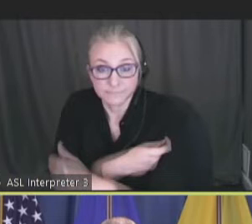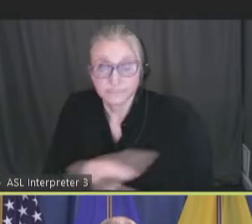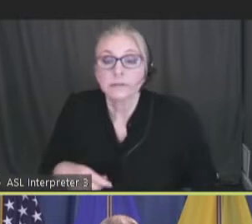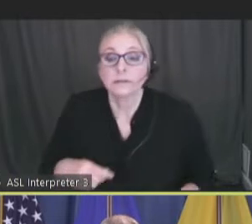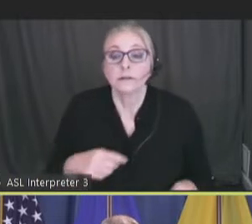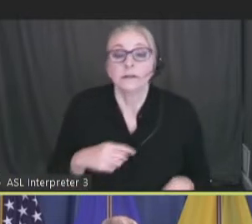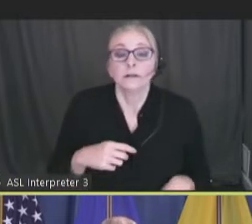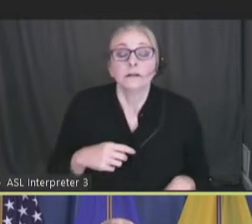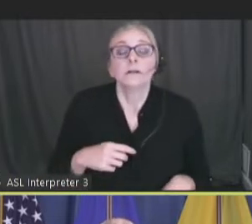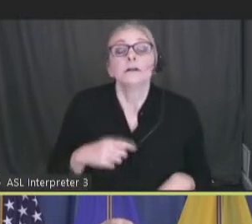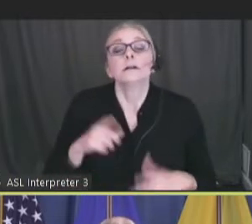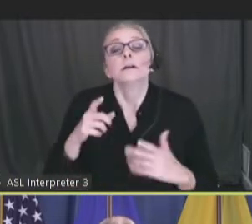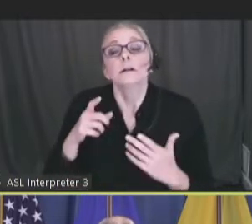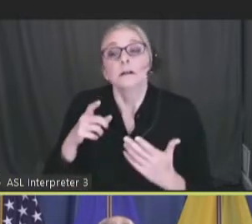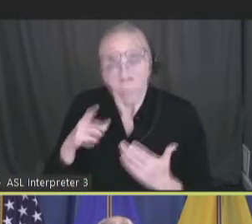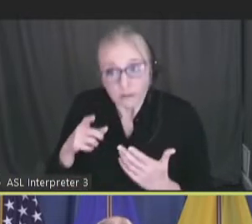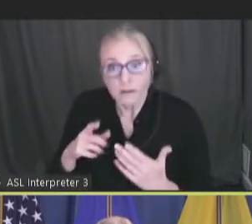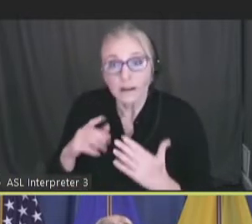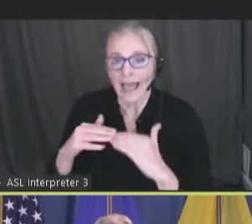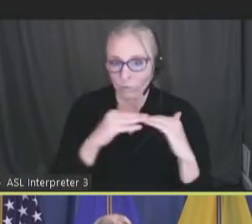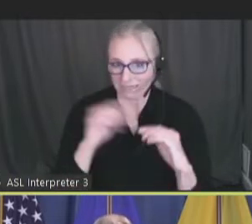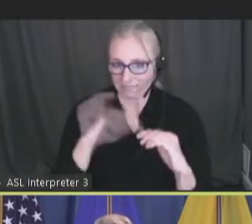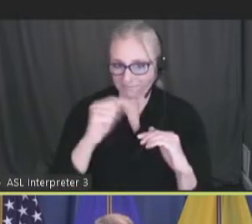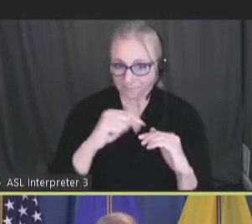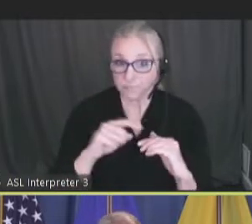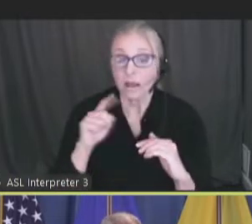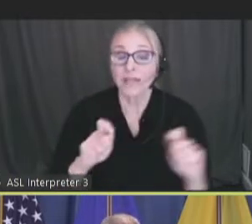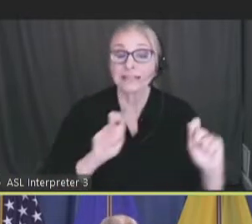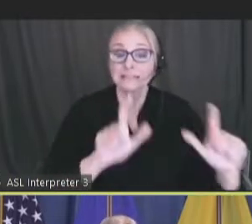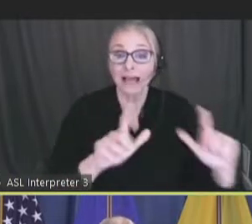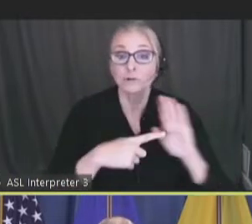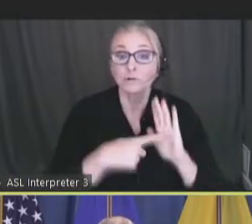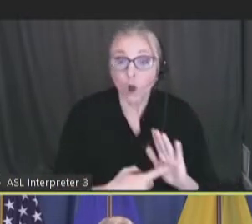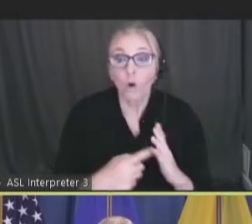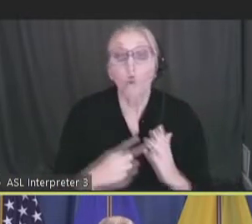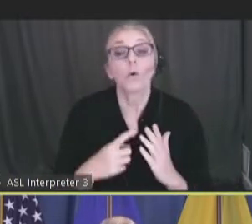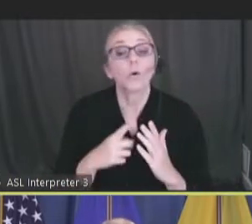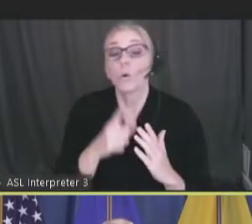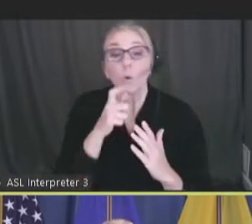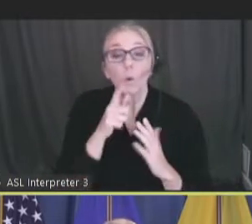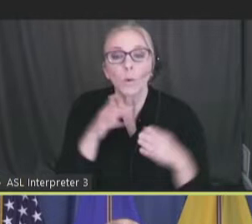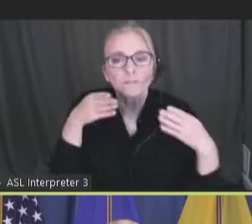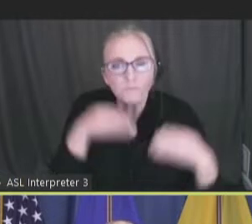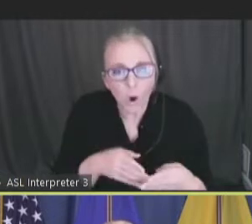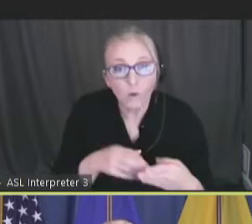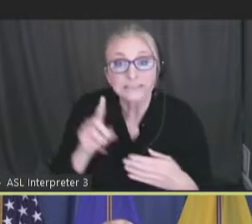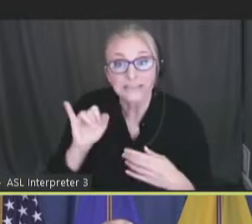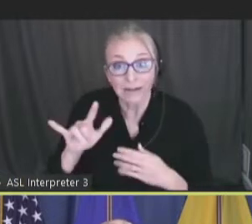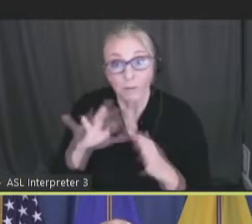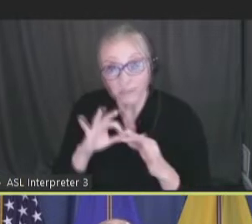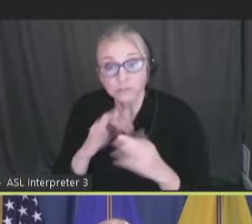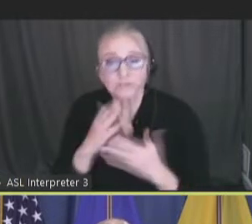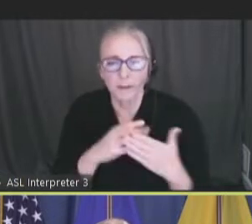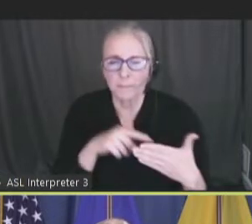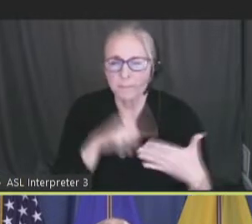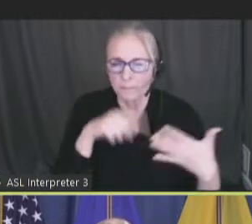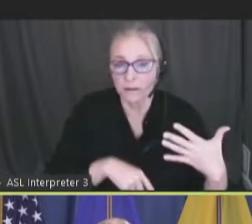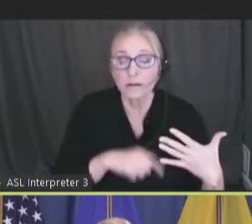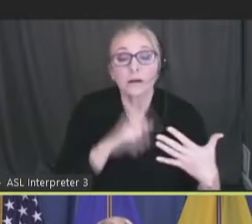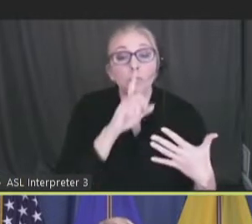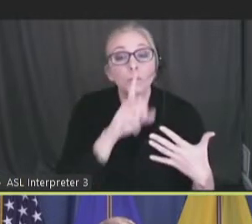As mentioned, we focused on equity. And this slide depicts our target populations. Danielle mentioned some of them that,